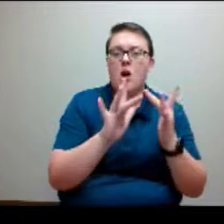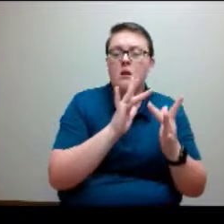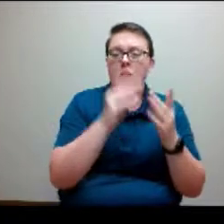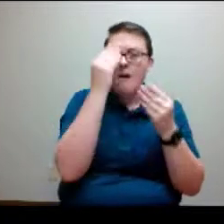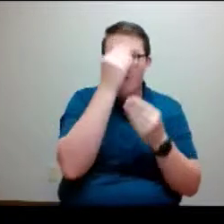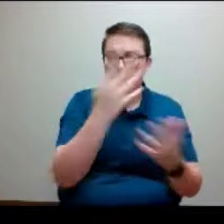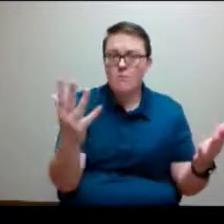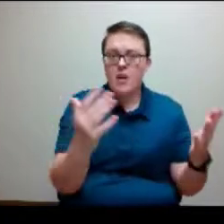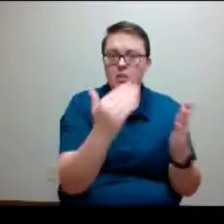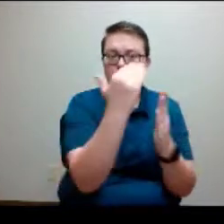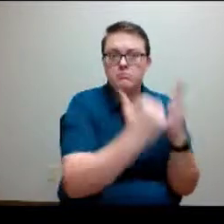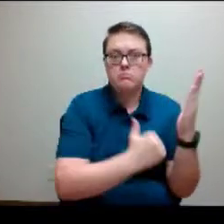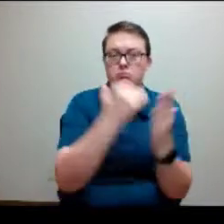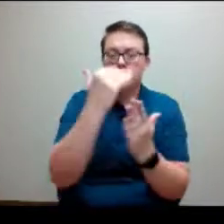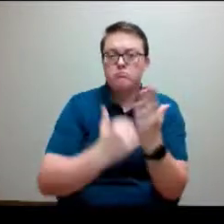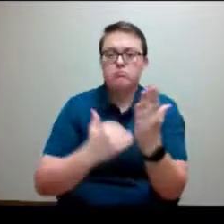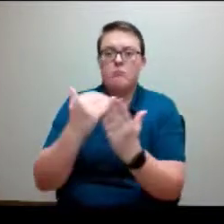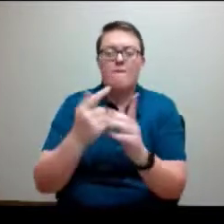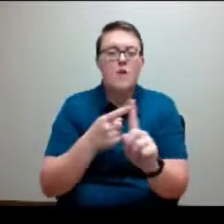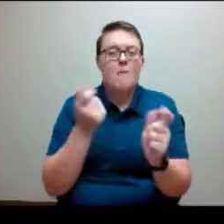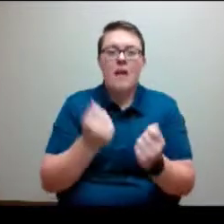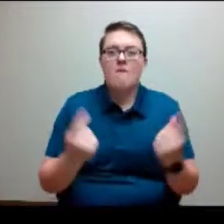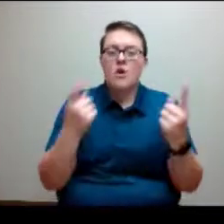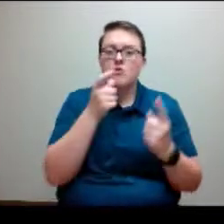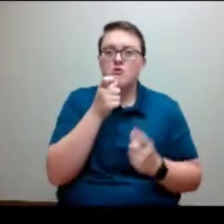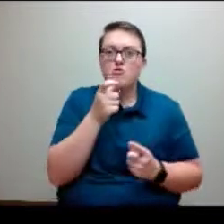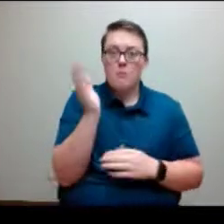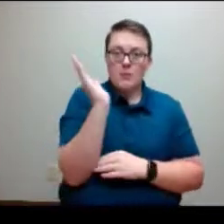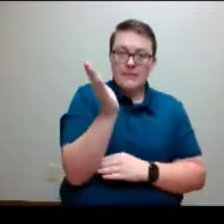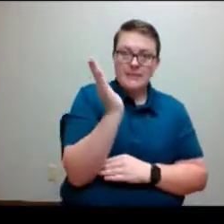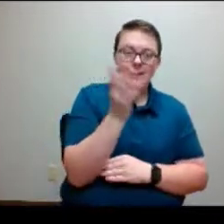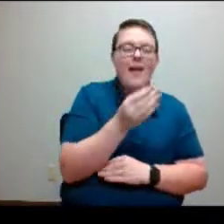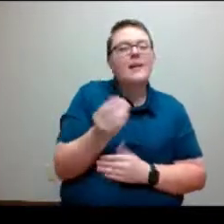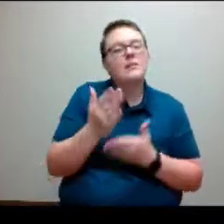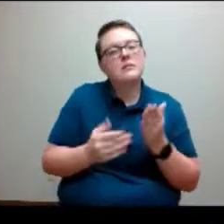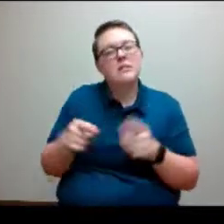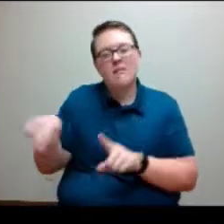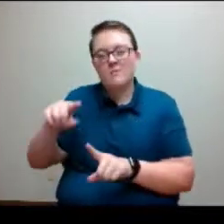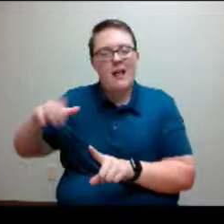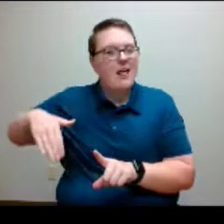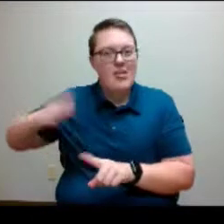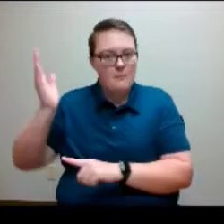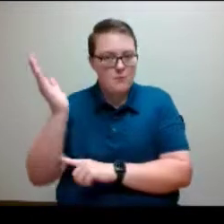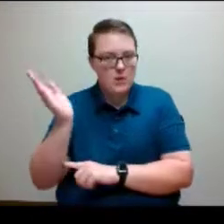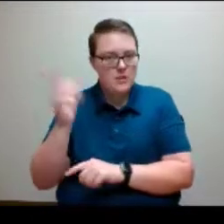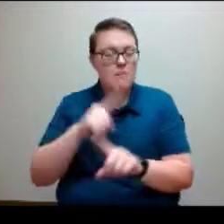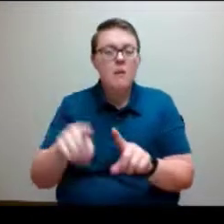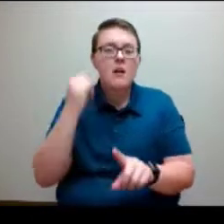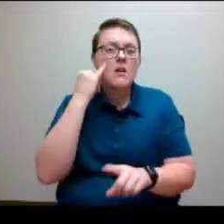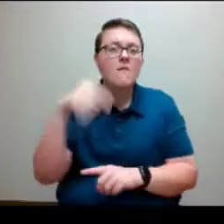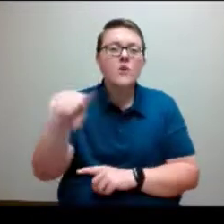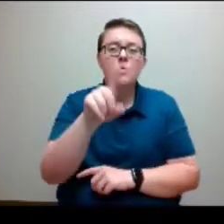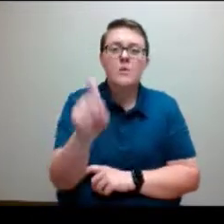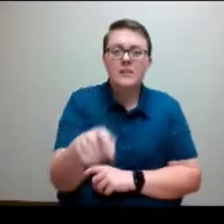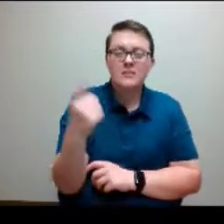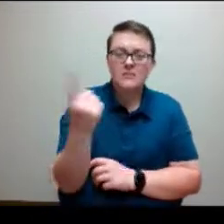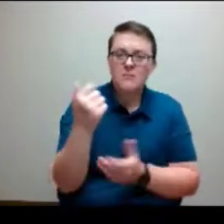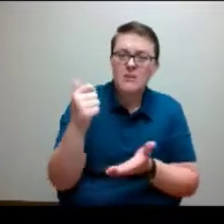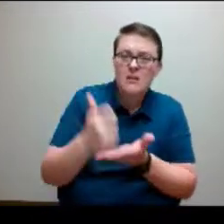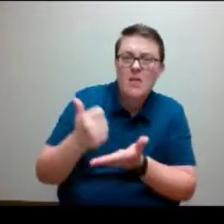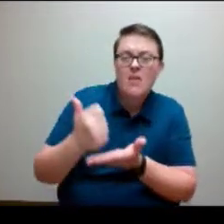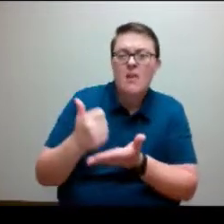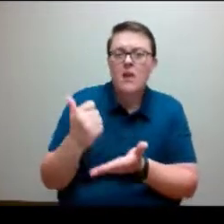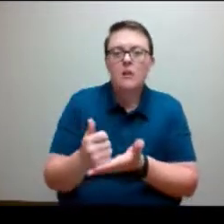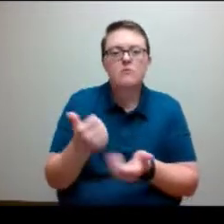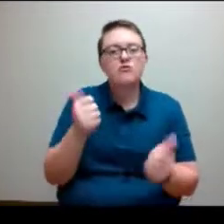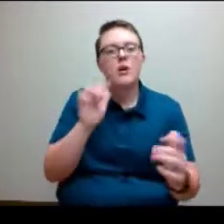that has spoken today as well as a few that haven't. So if you need anything, please reach out to the specific person and we'll get you in touch. If